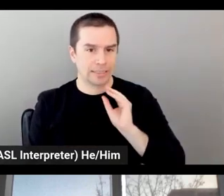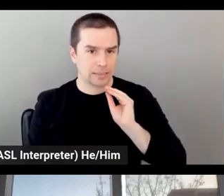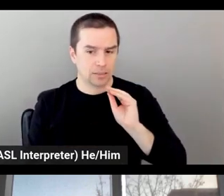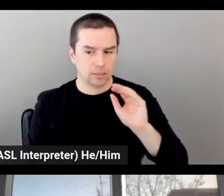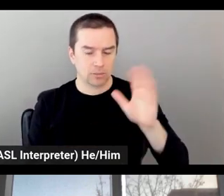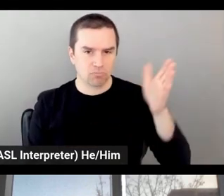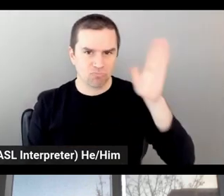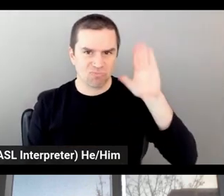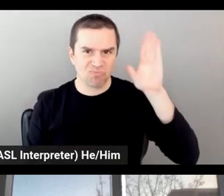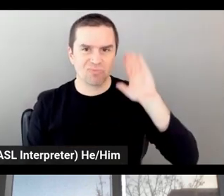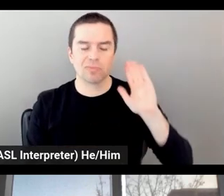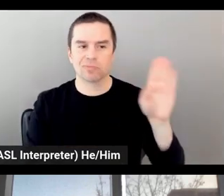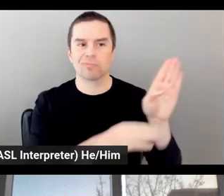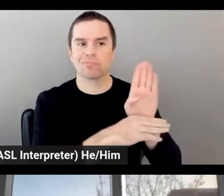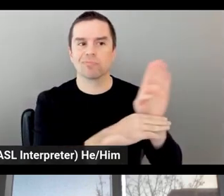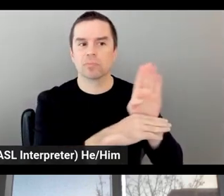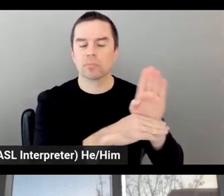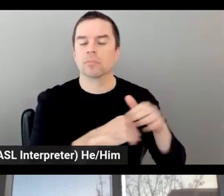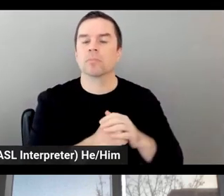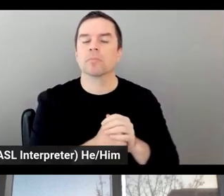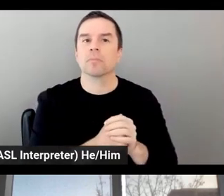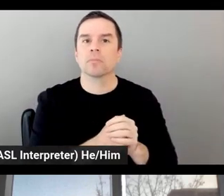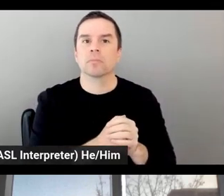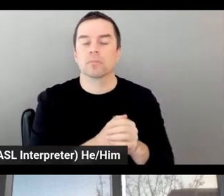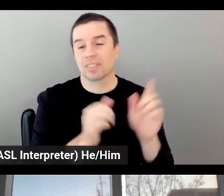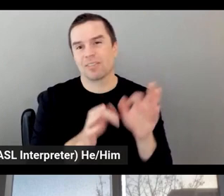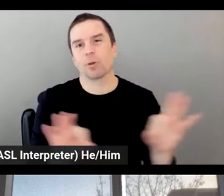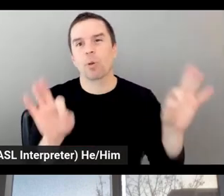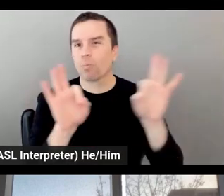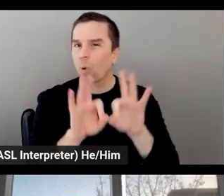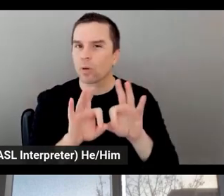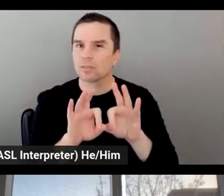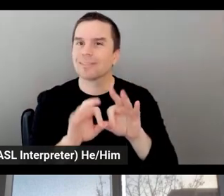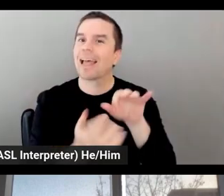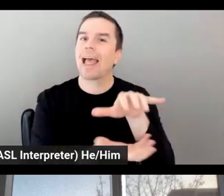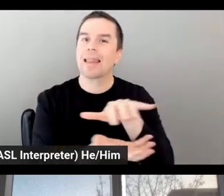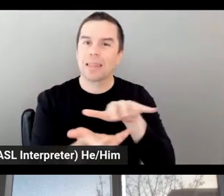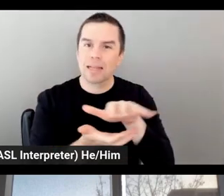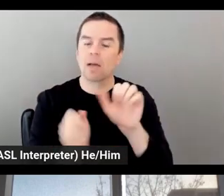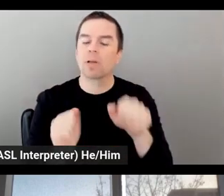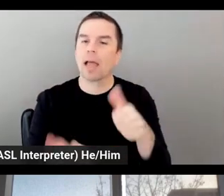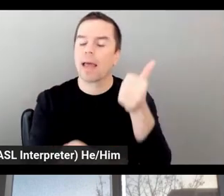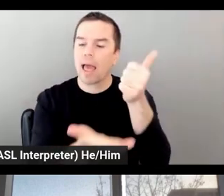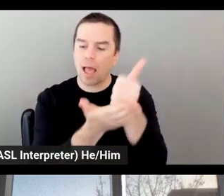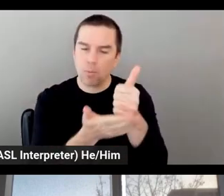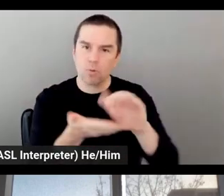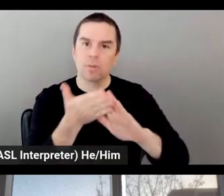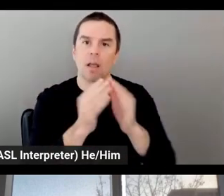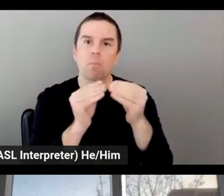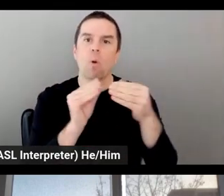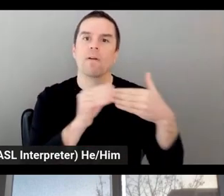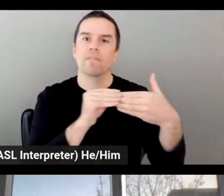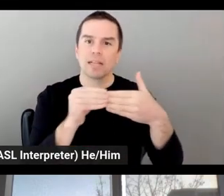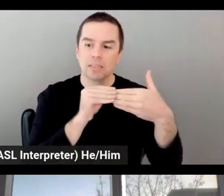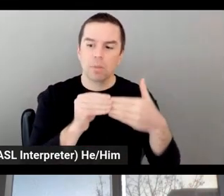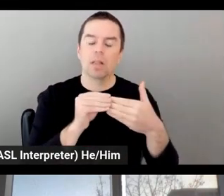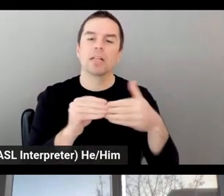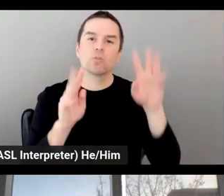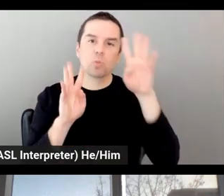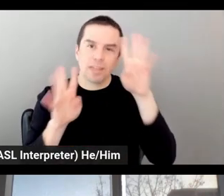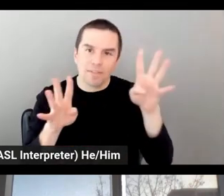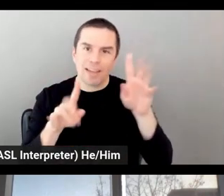business, it's really important. And the cloud is what can help you to be flexible and to innovate at a different pace.